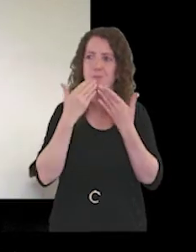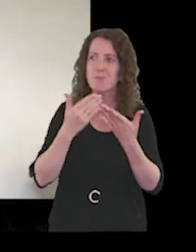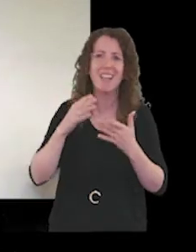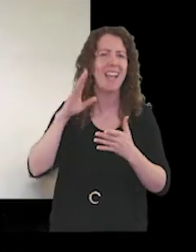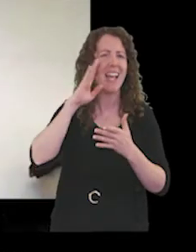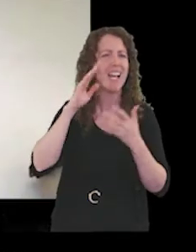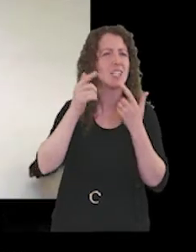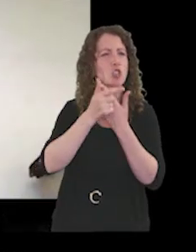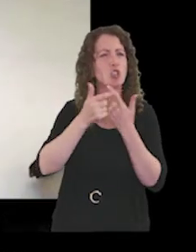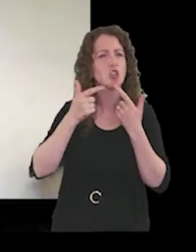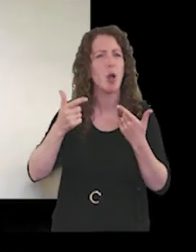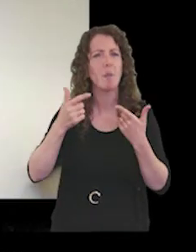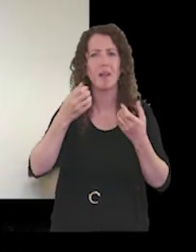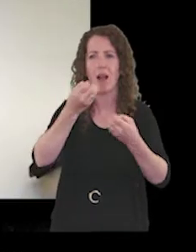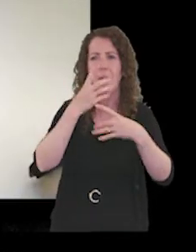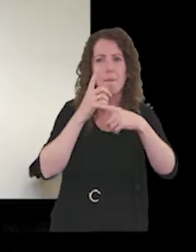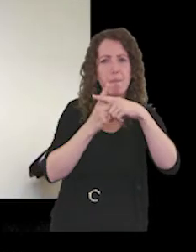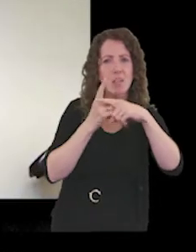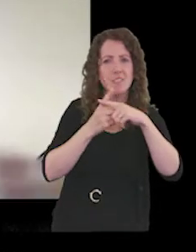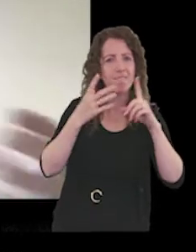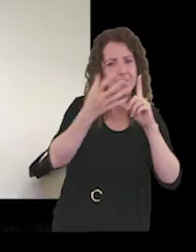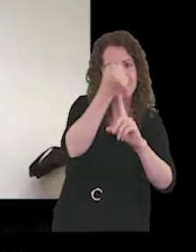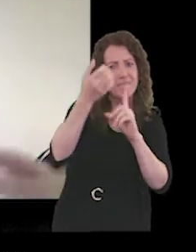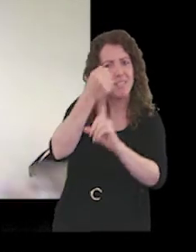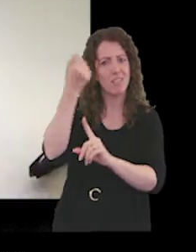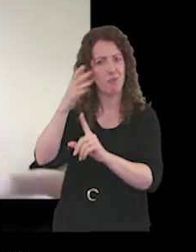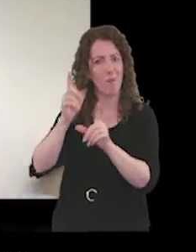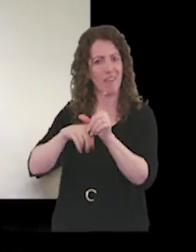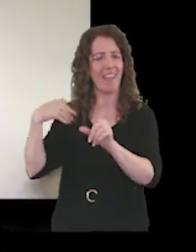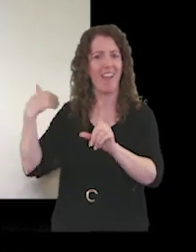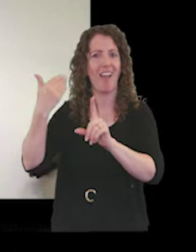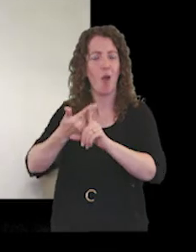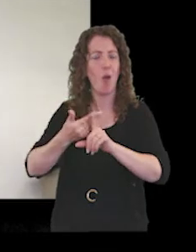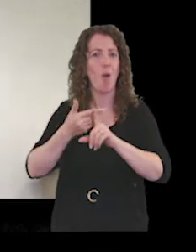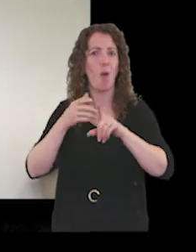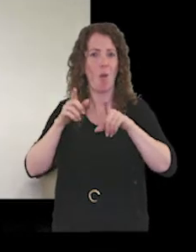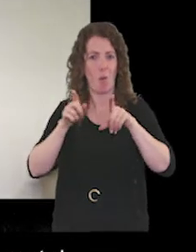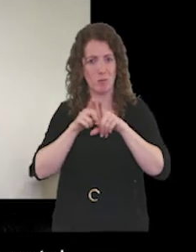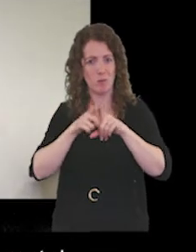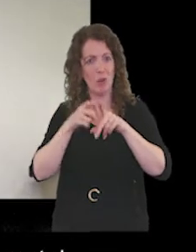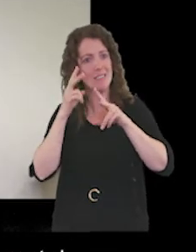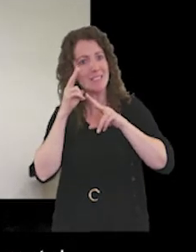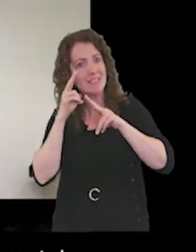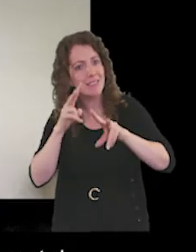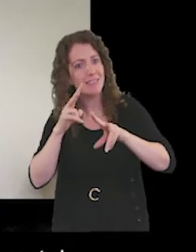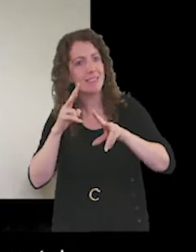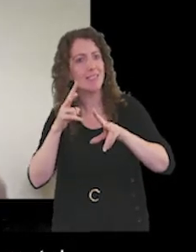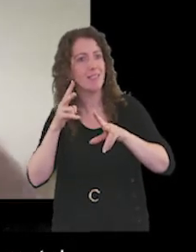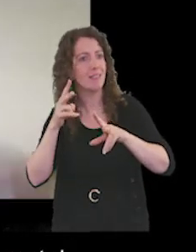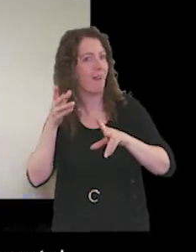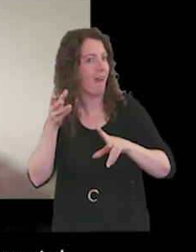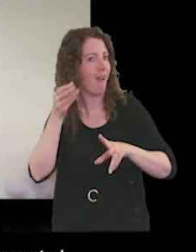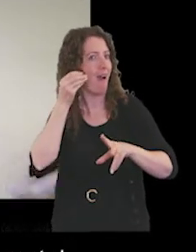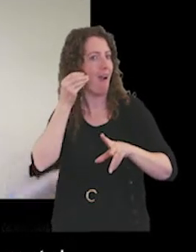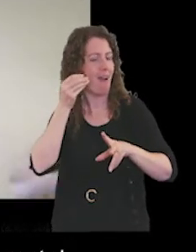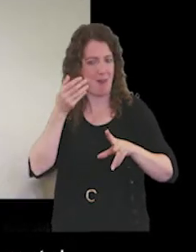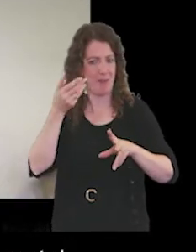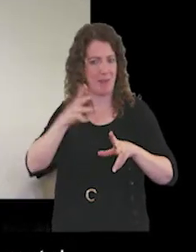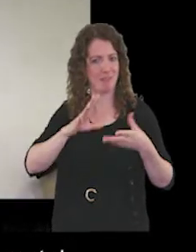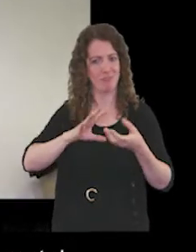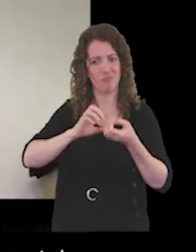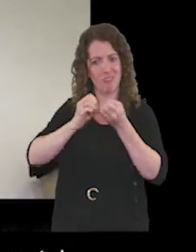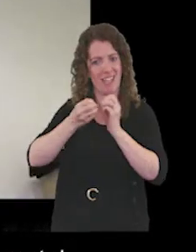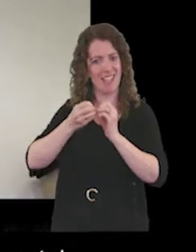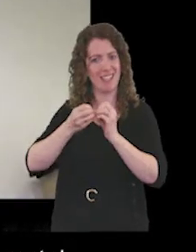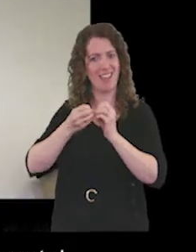highlights from the year um and also being able to see in here um just some of what has been created in the